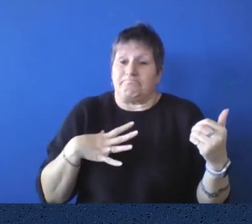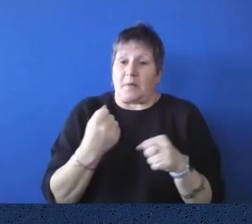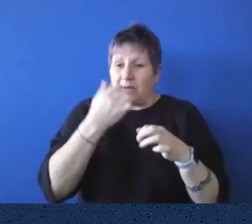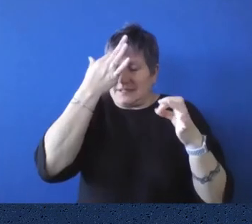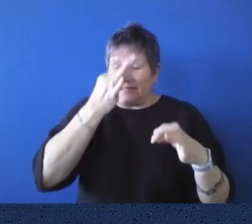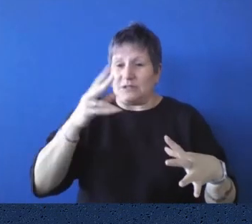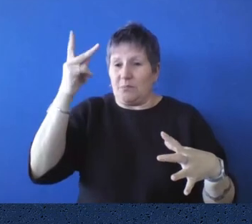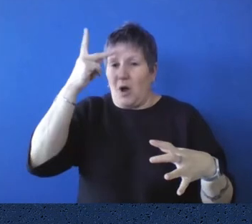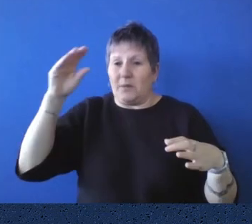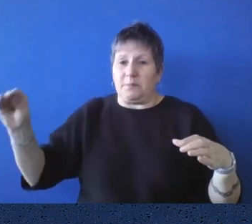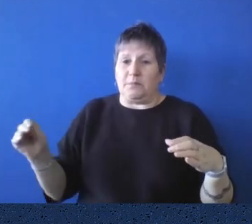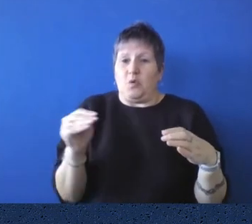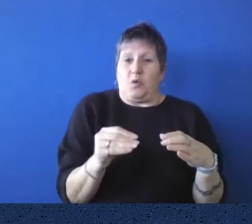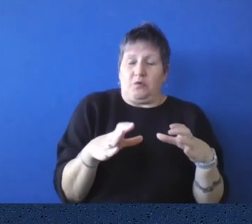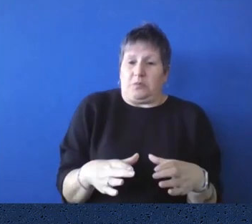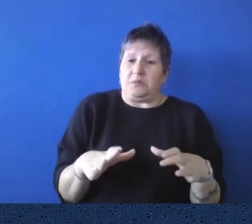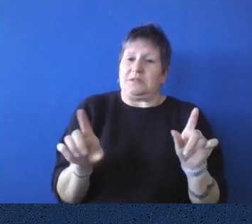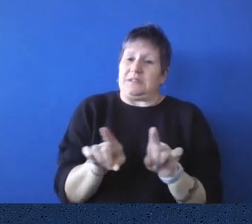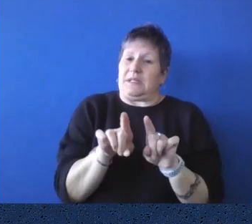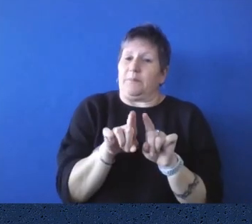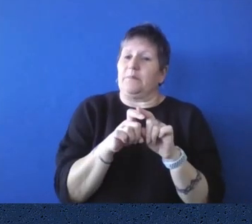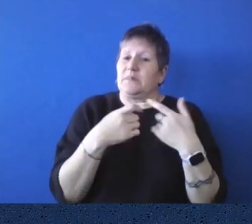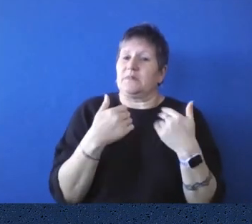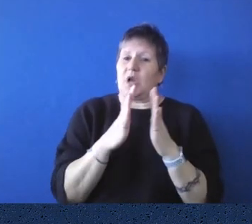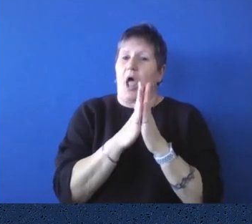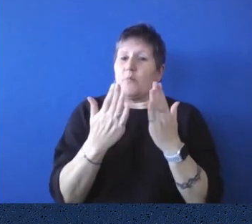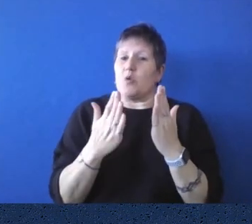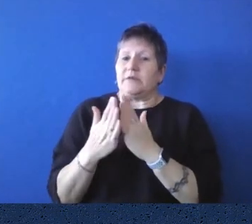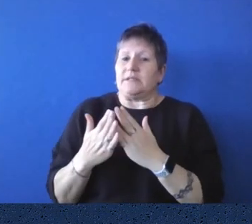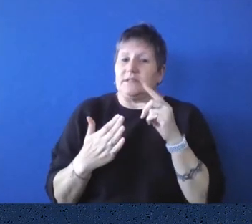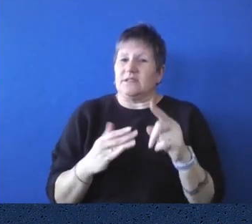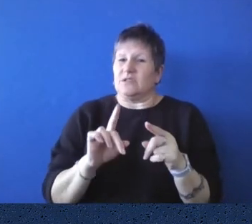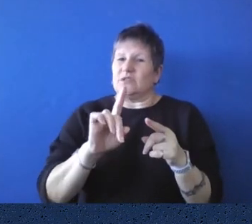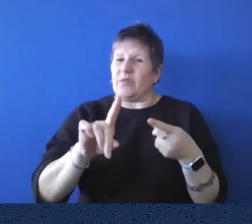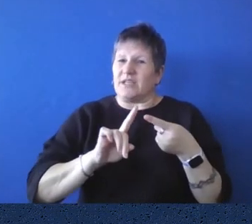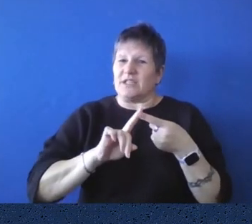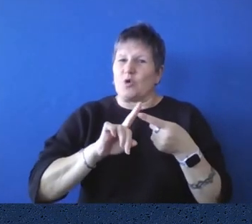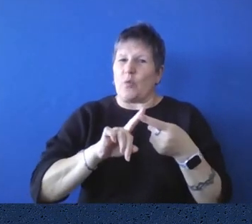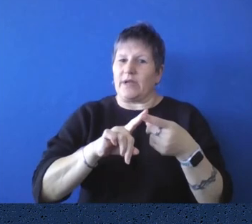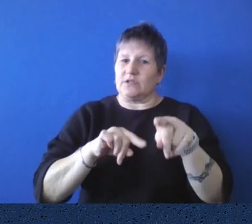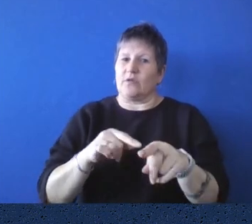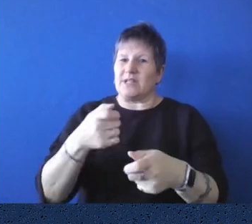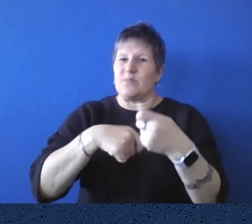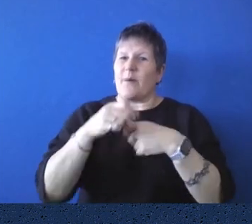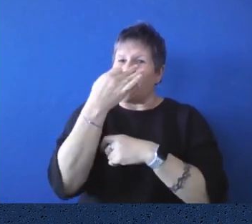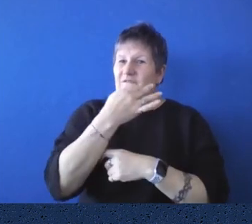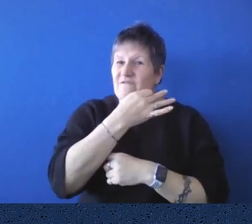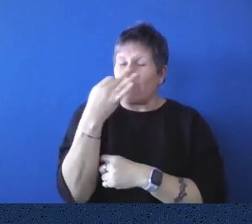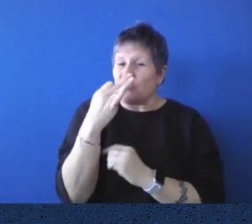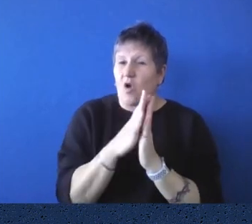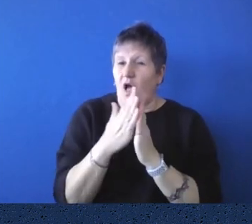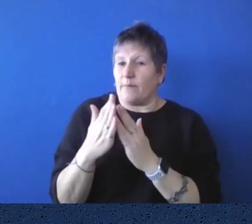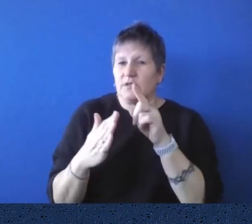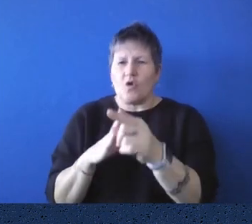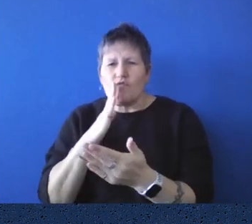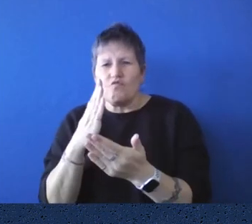this library kept going for 27 years, uh, as the federal parliamentary library. So the federal parliament sat here from federation